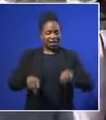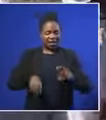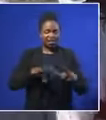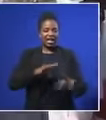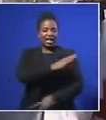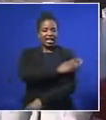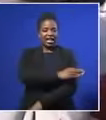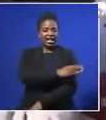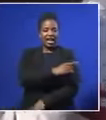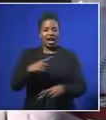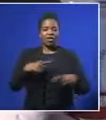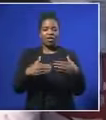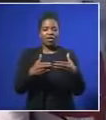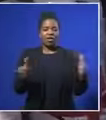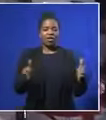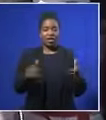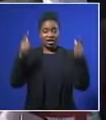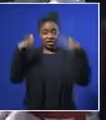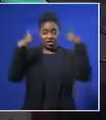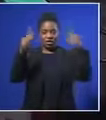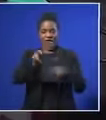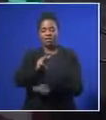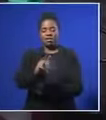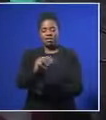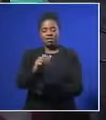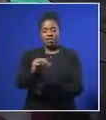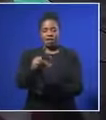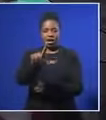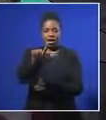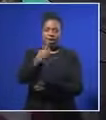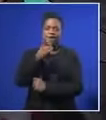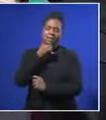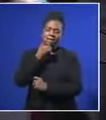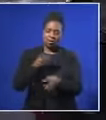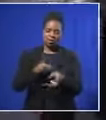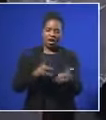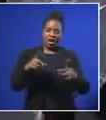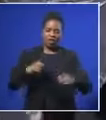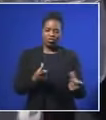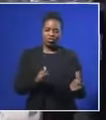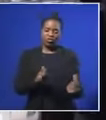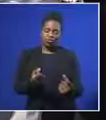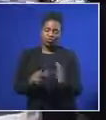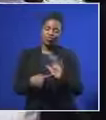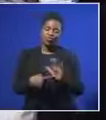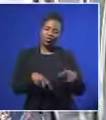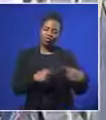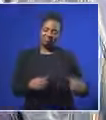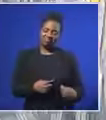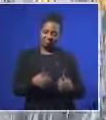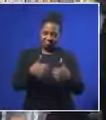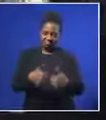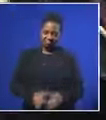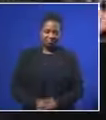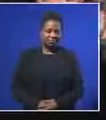has been opened. Mverzo chief Mandela Mandela says the best way to honour his grandfather is to display acts of kindness.